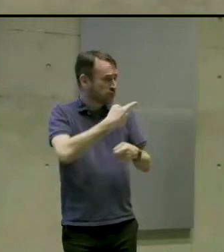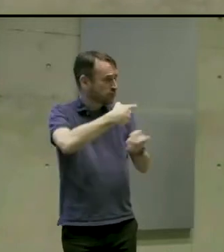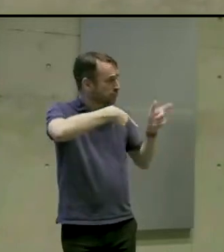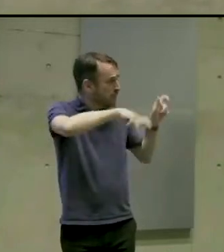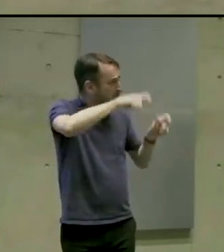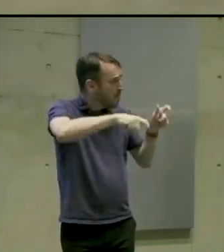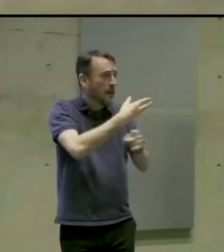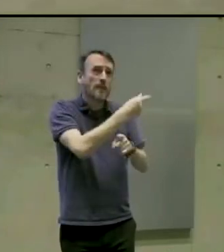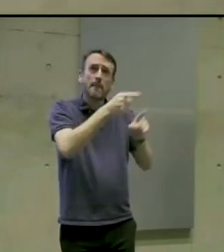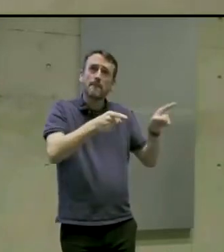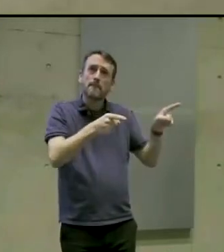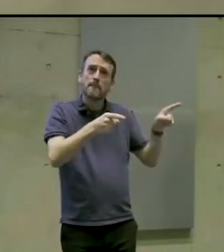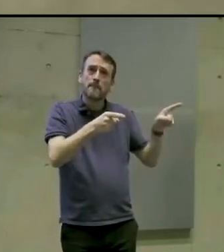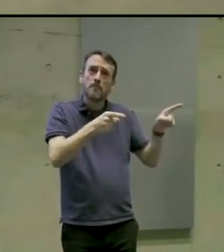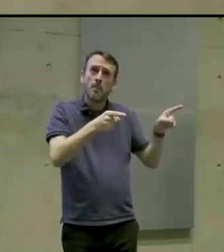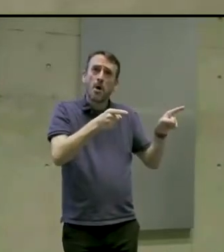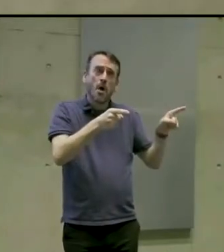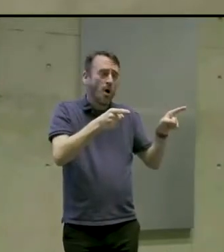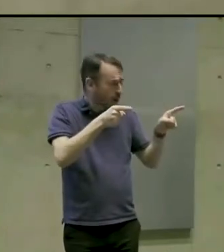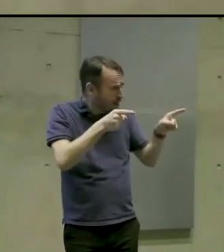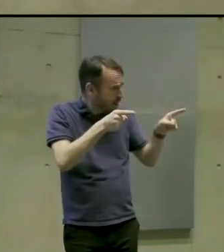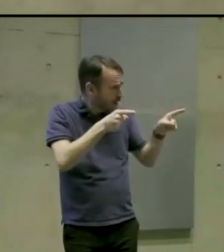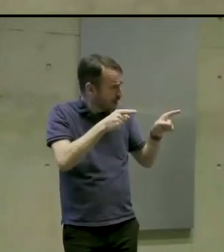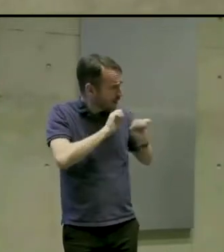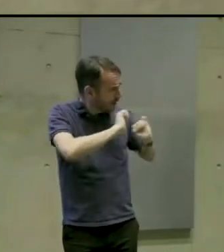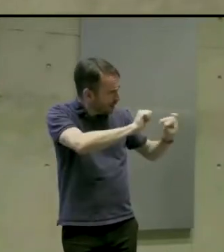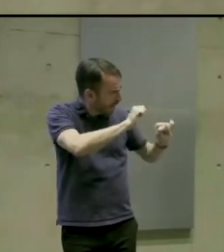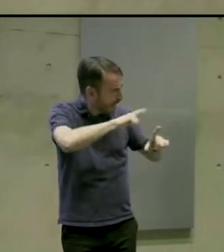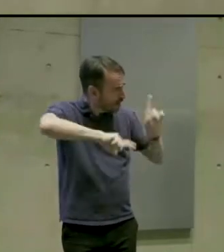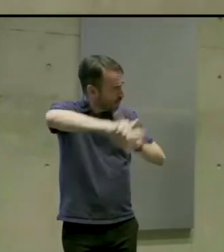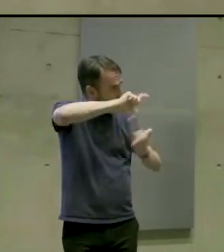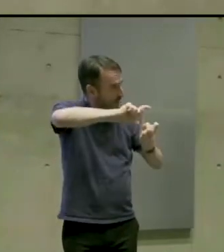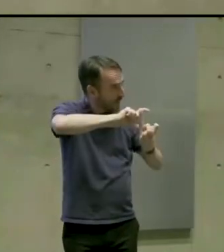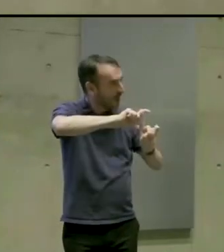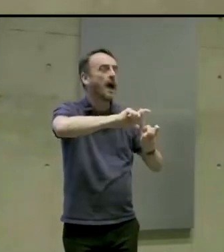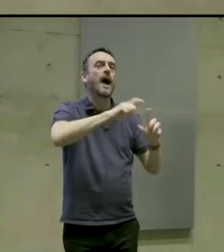So that's why it is so important to be thinking about these kinds of things.